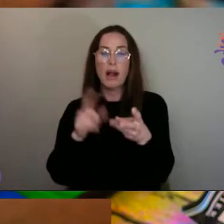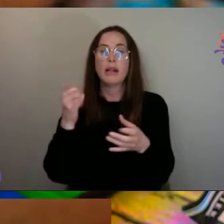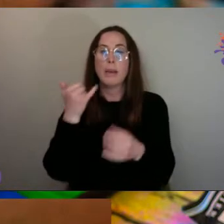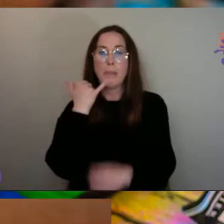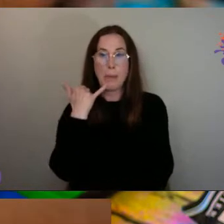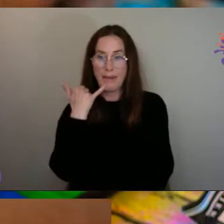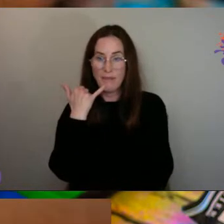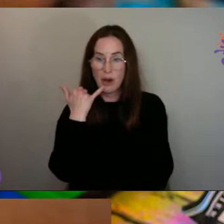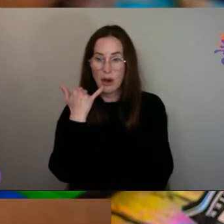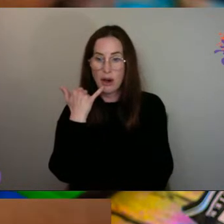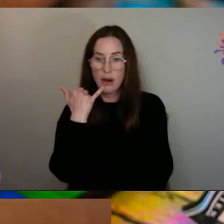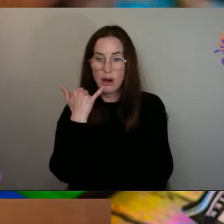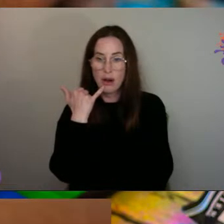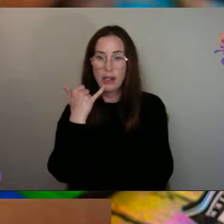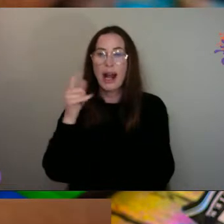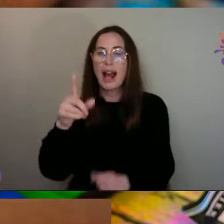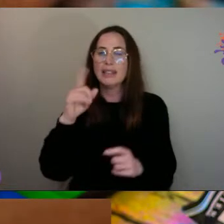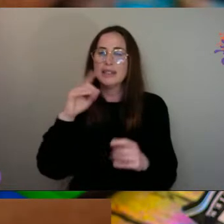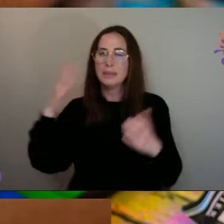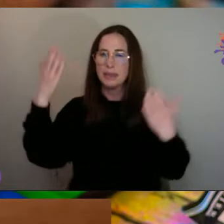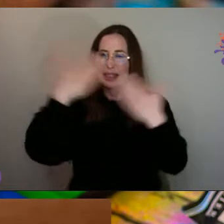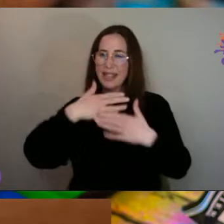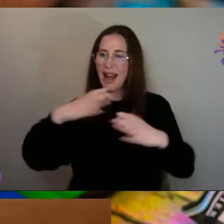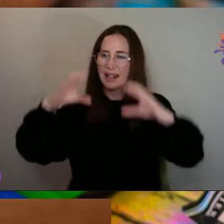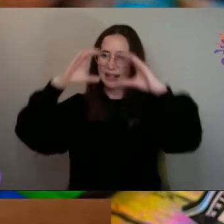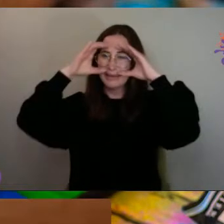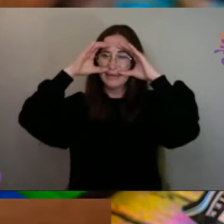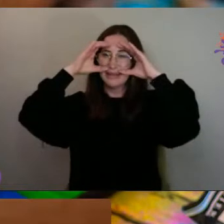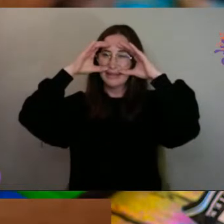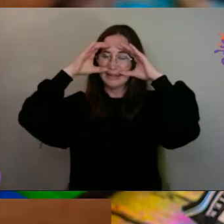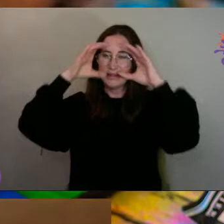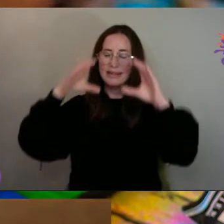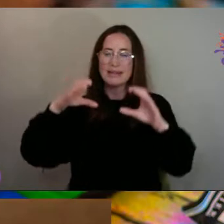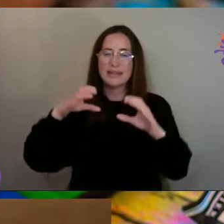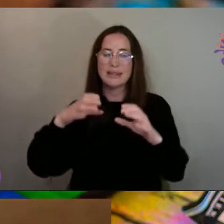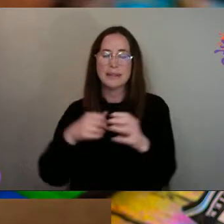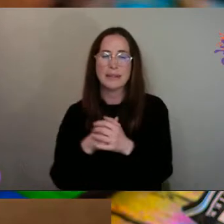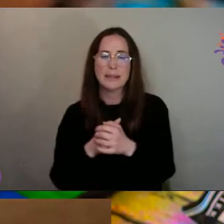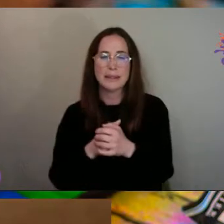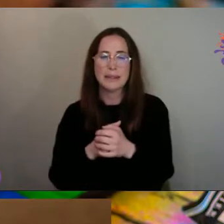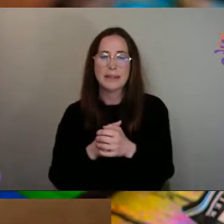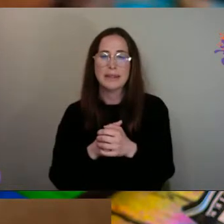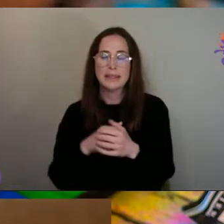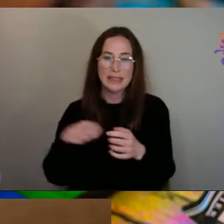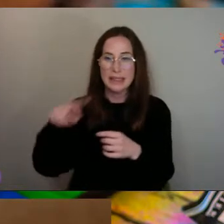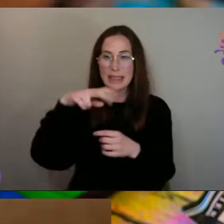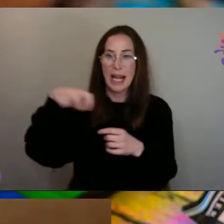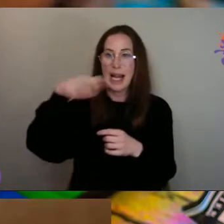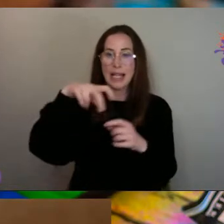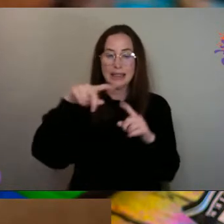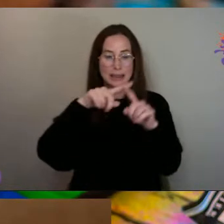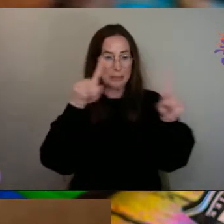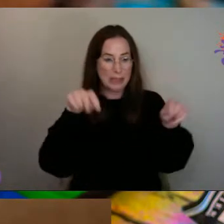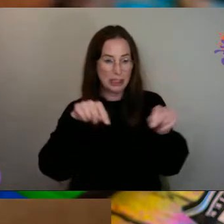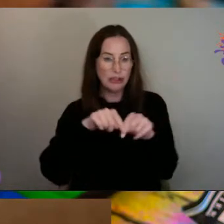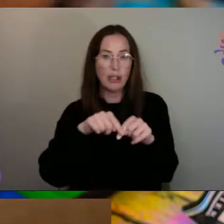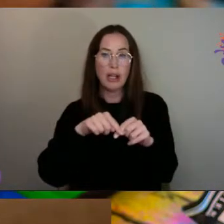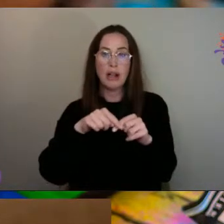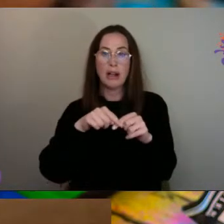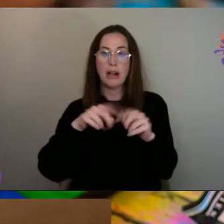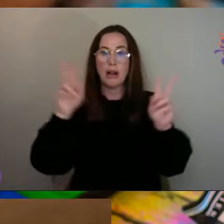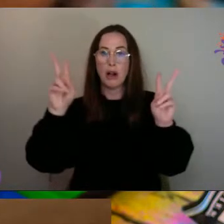some night things, stairs, pictures, a coffin, a light bulb,